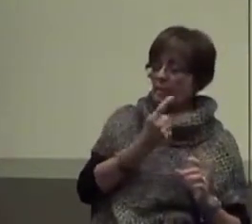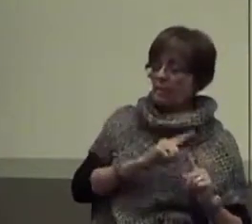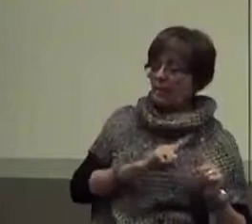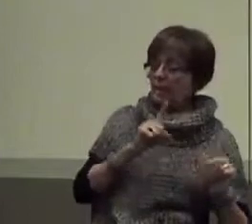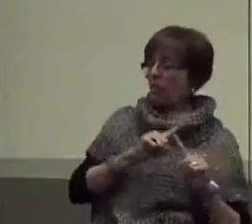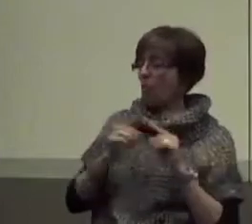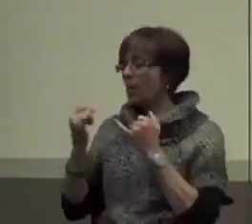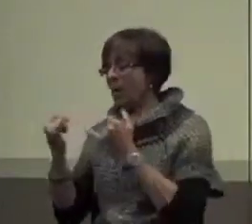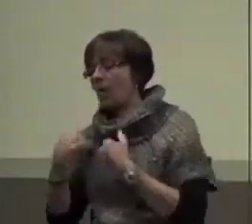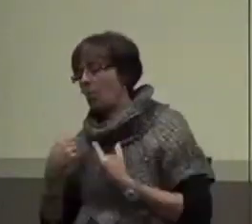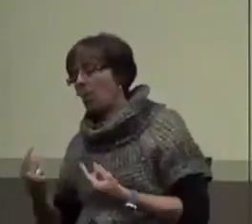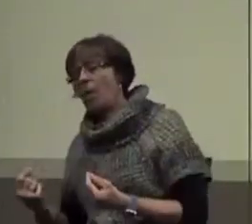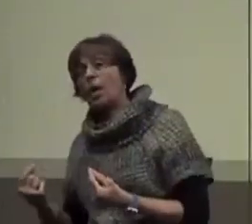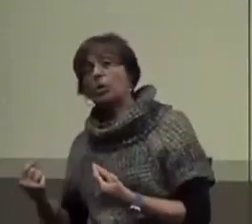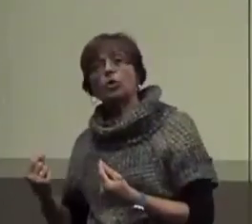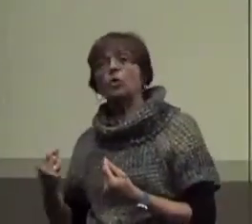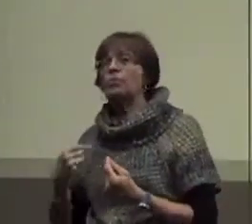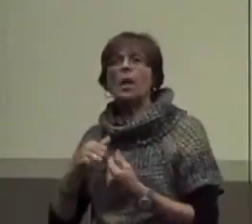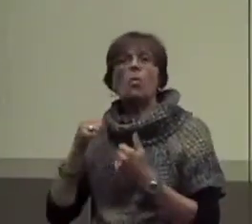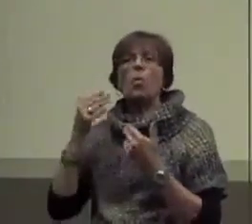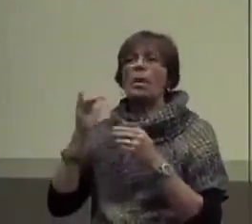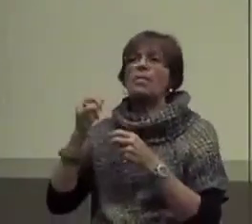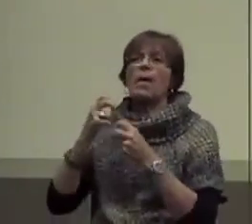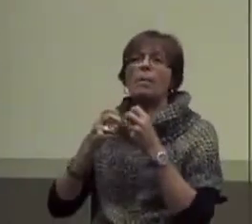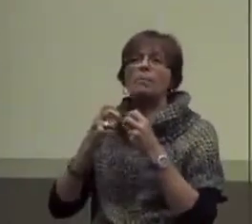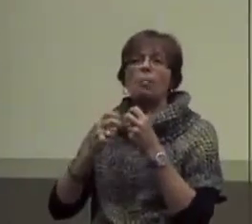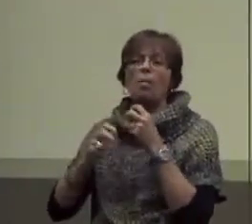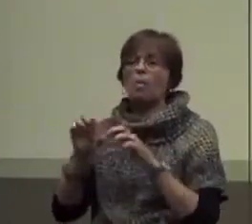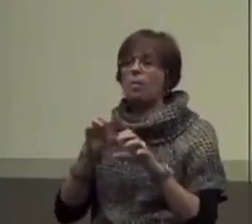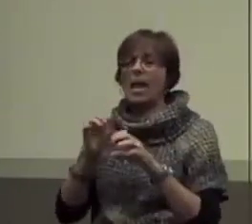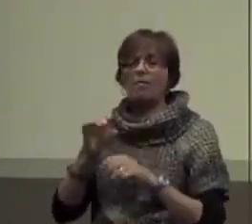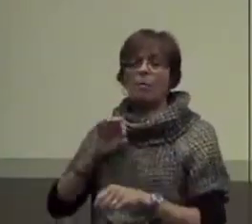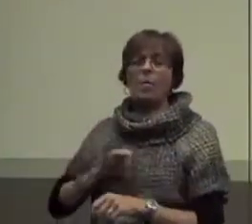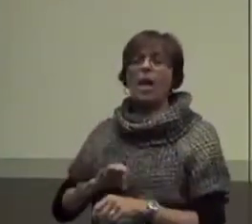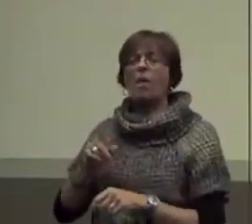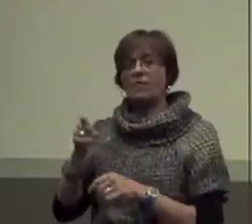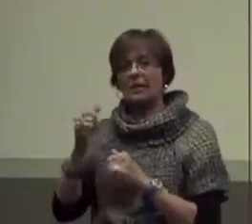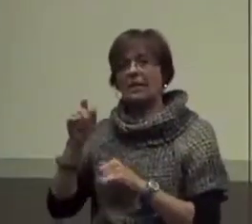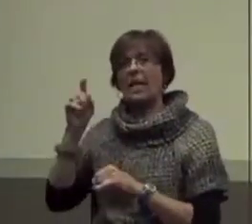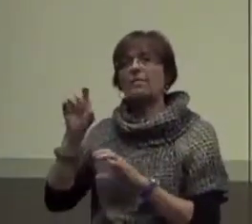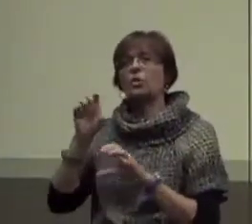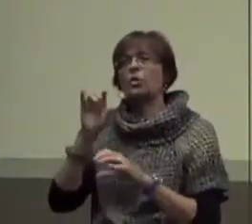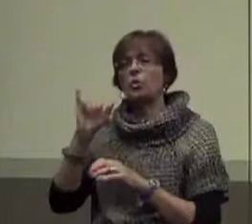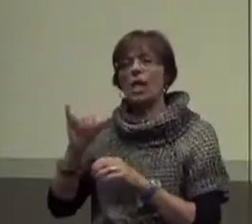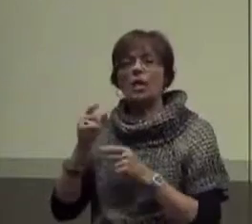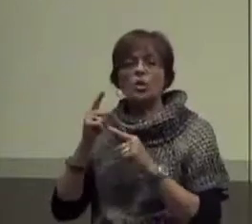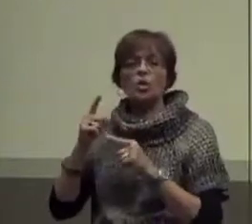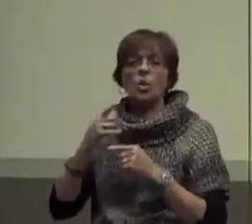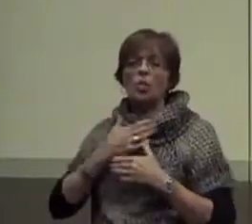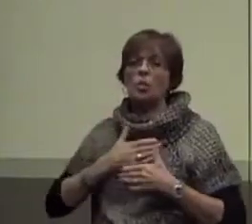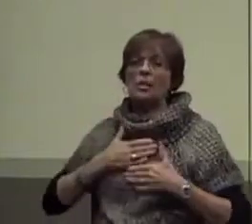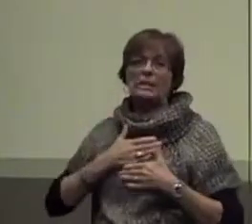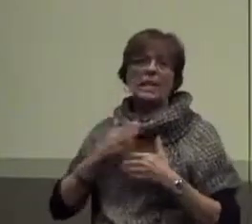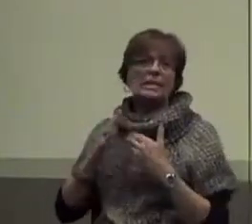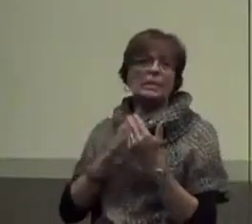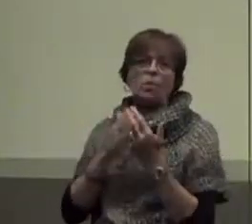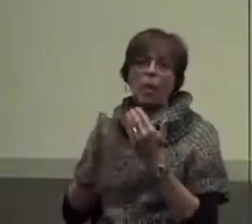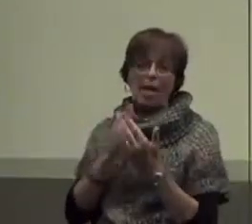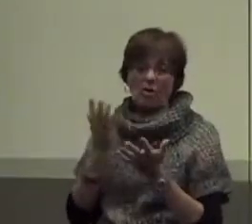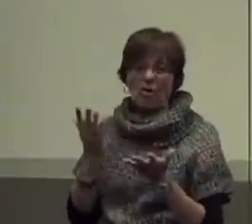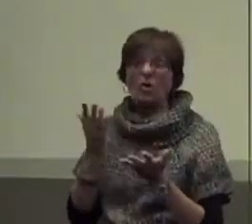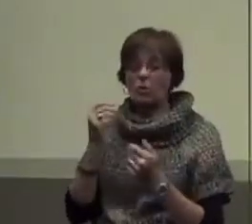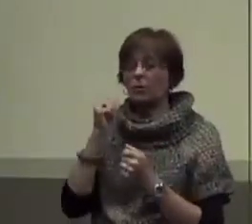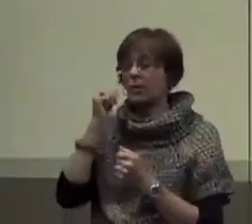what am I going to do? And I'm not going to let that problem behavior pay off. He or she is still going to have to do that after recess or whenever that is.